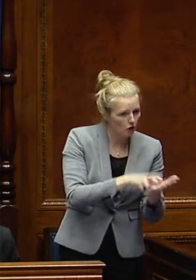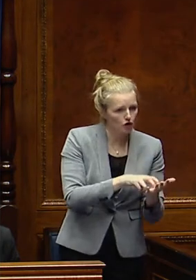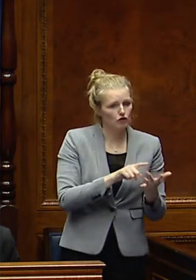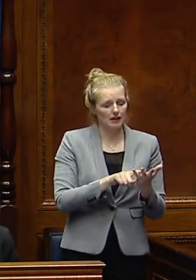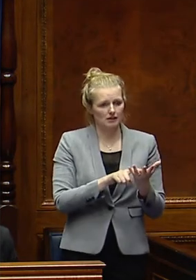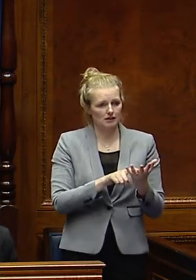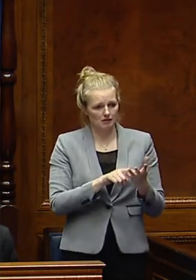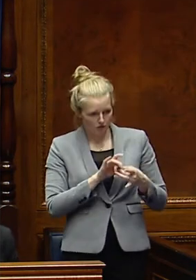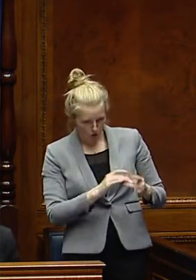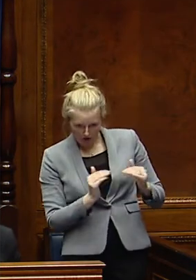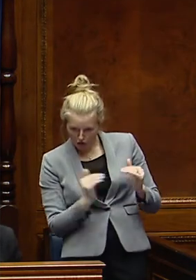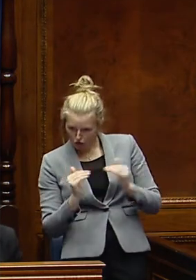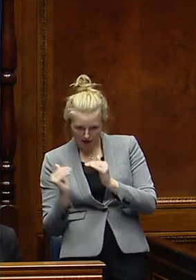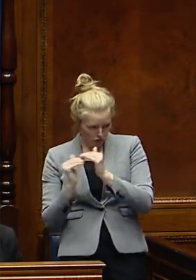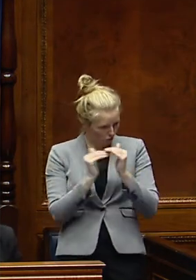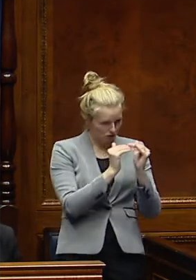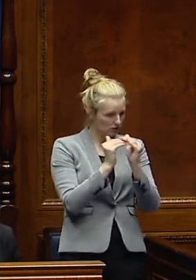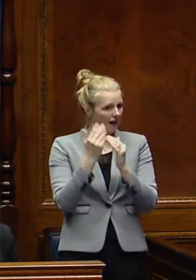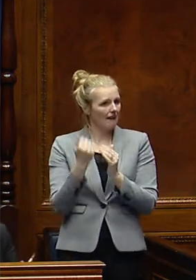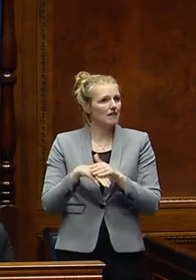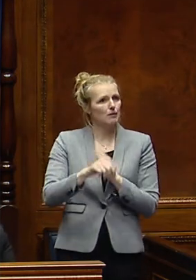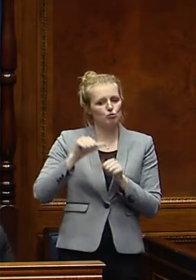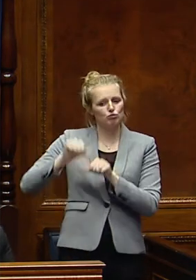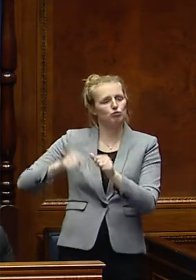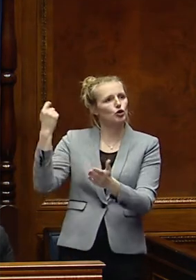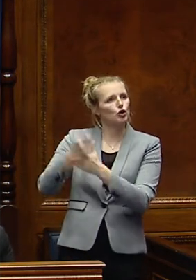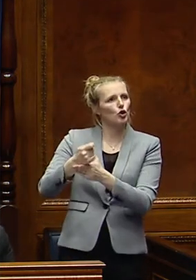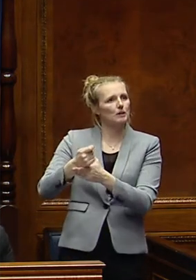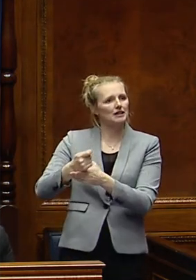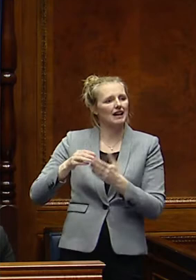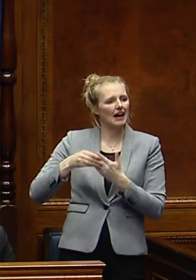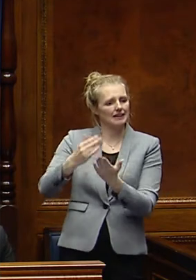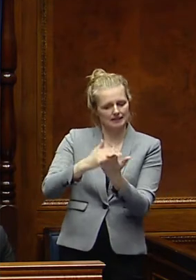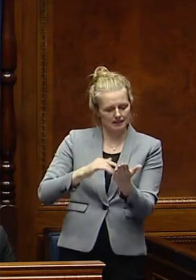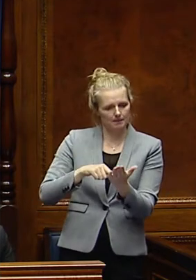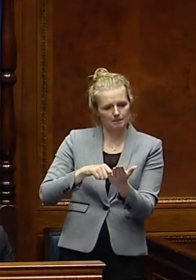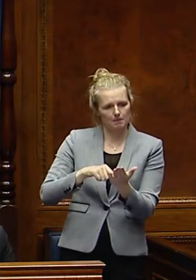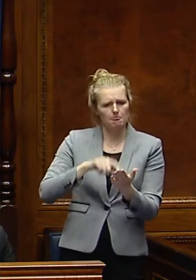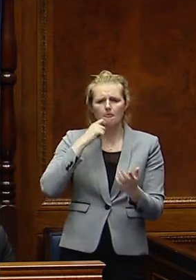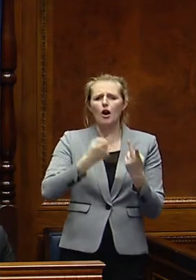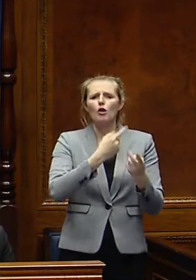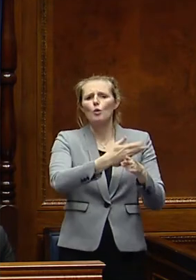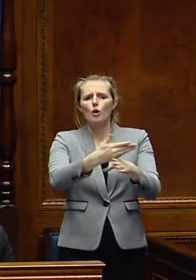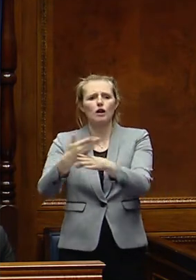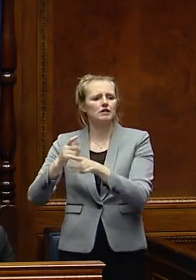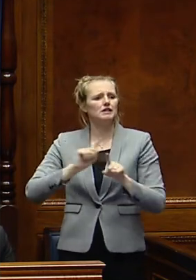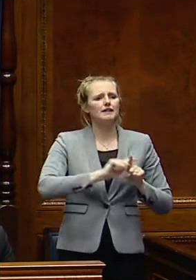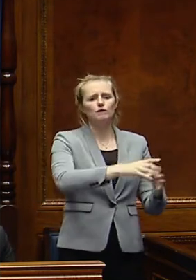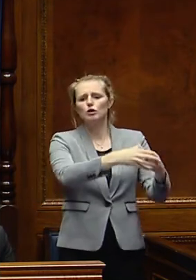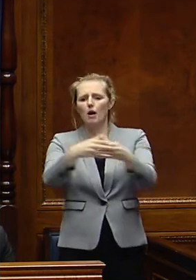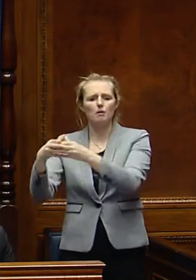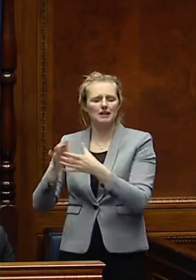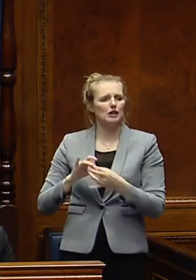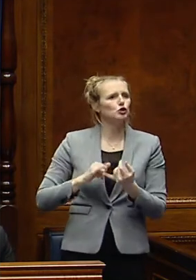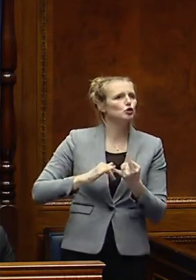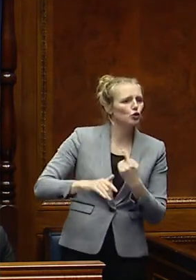thresholds as set out in the procurement guidance. I know that I will also be doing other work cross-departmentally around the Social Value